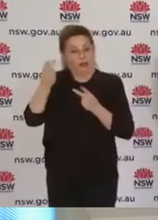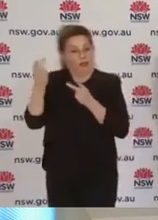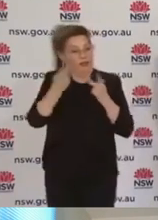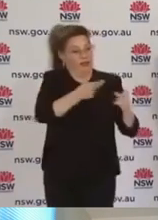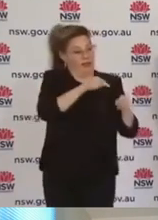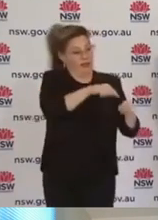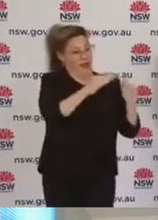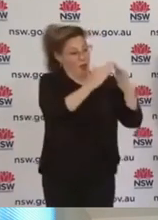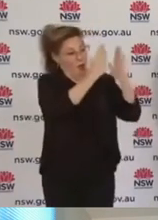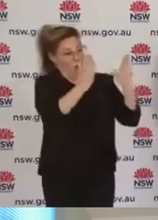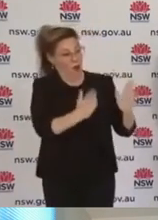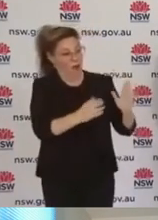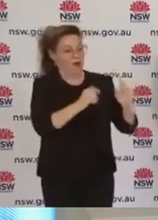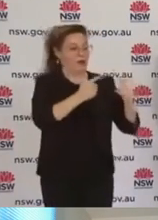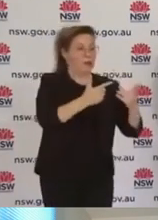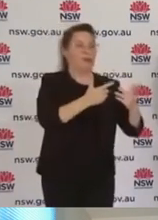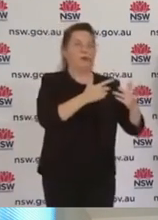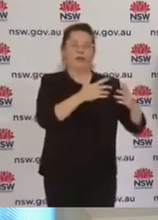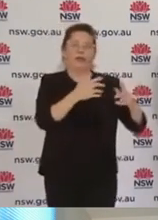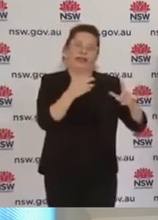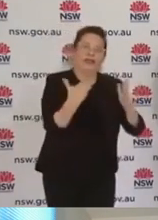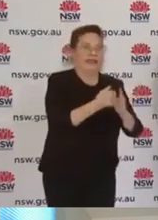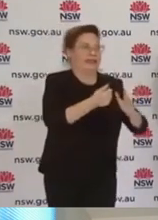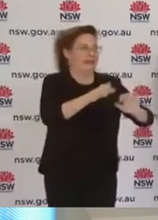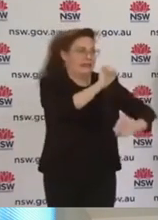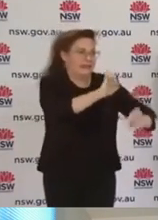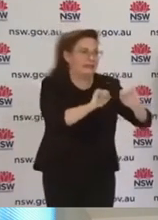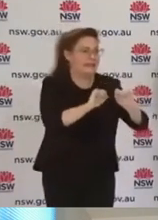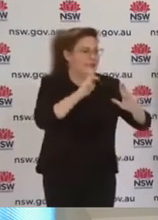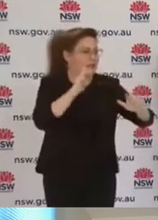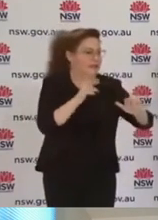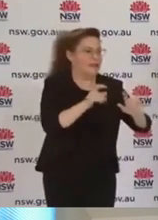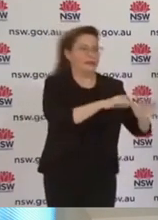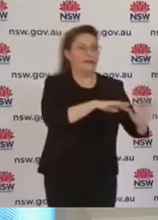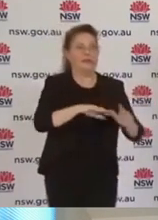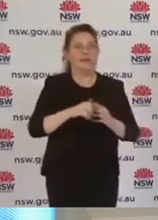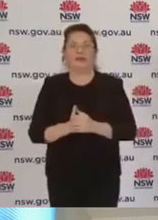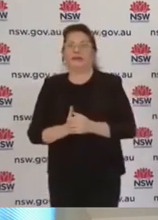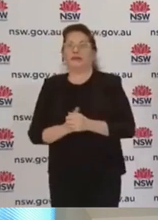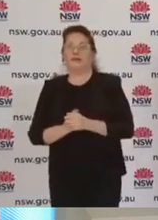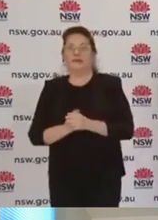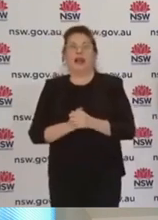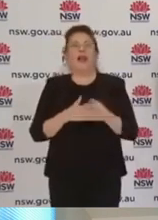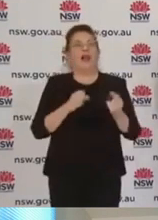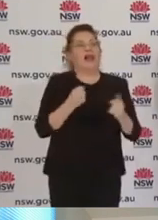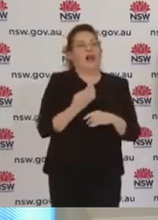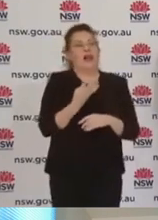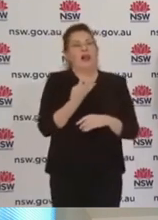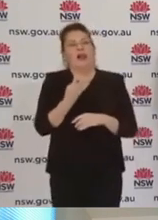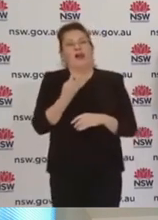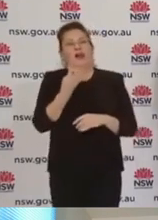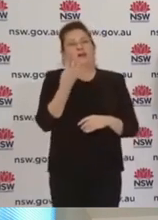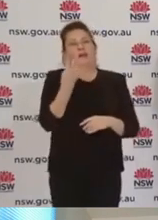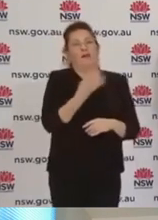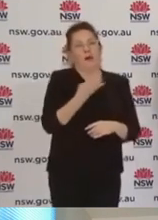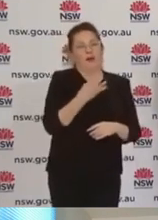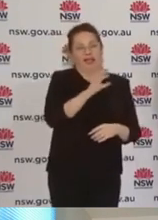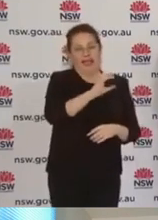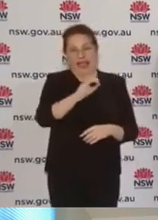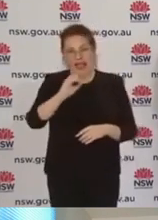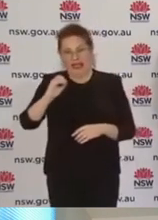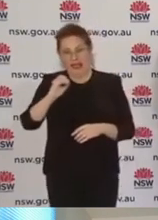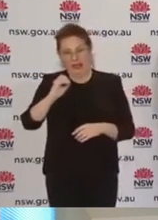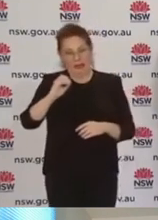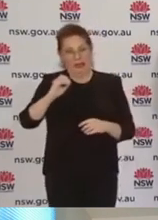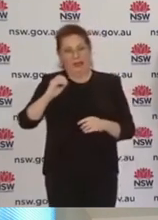be involved in this operation. There are 1,400 men and women in the New South Wales Highway Patrol who now will be dedicated to